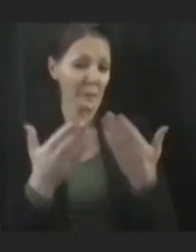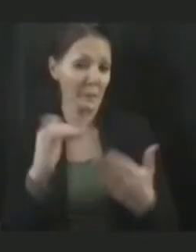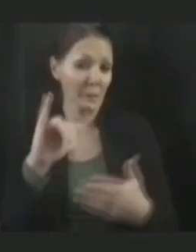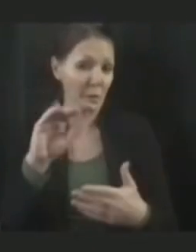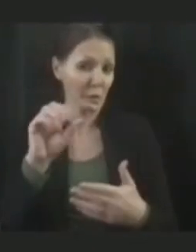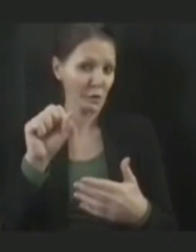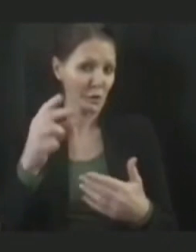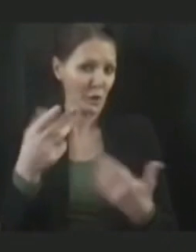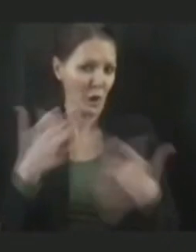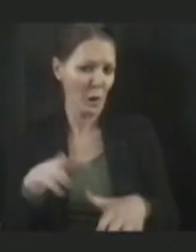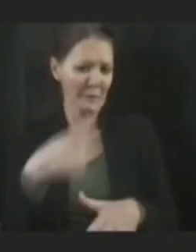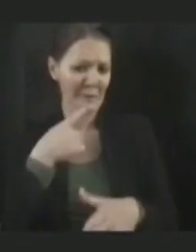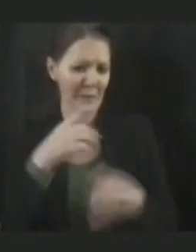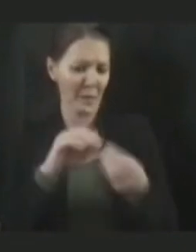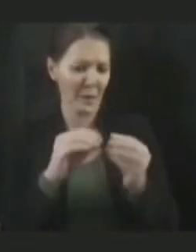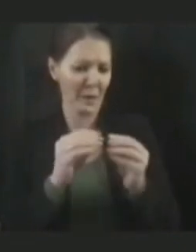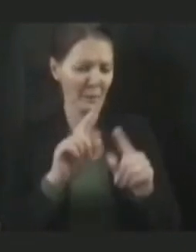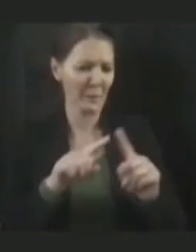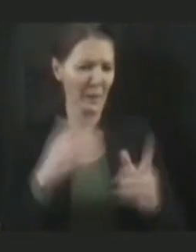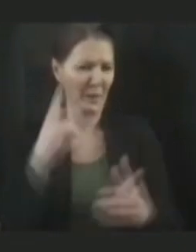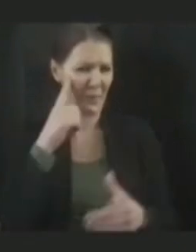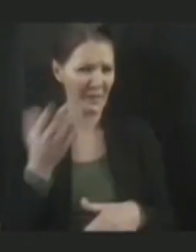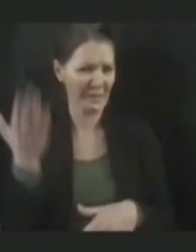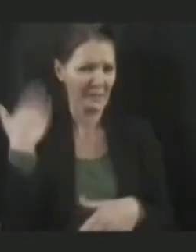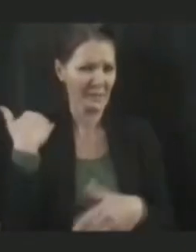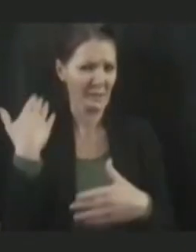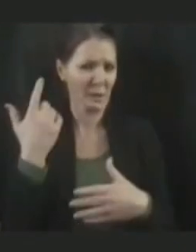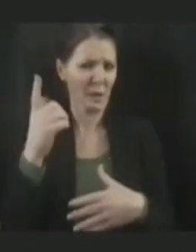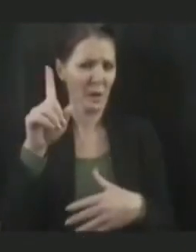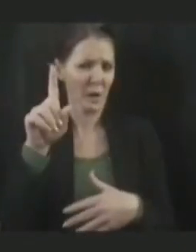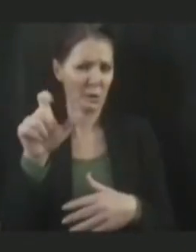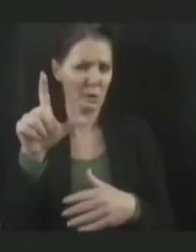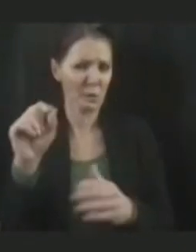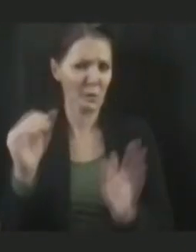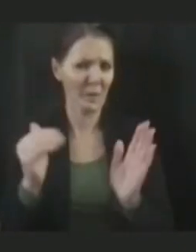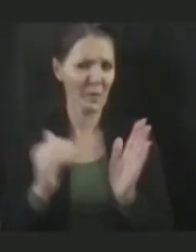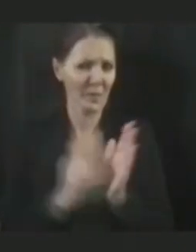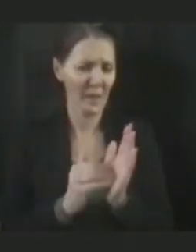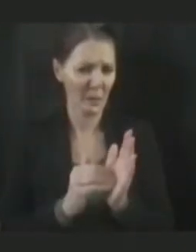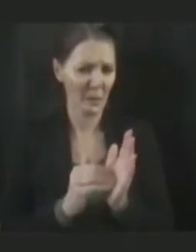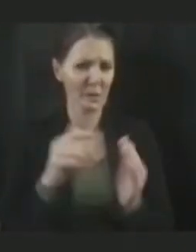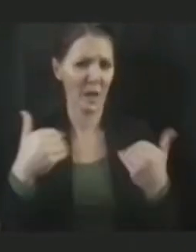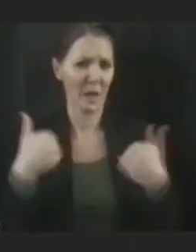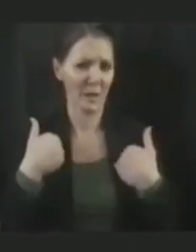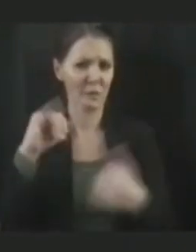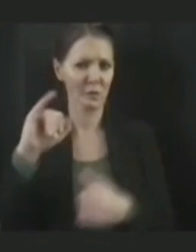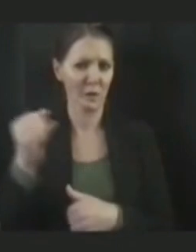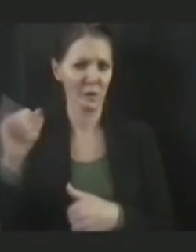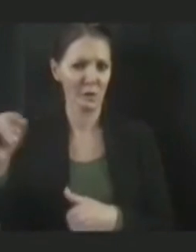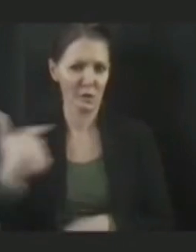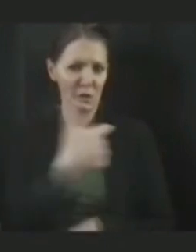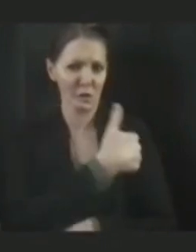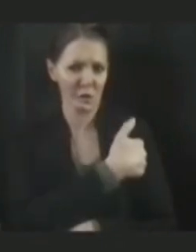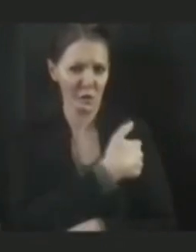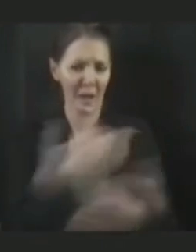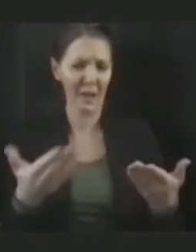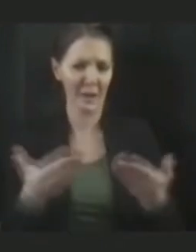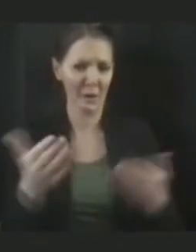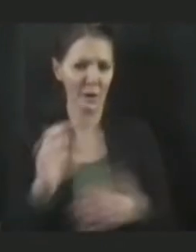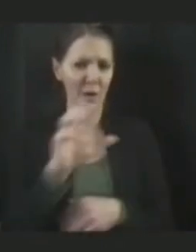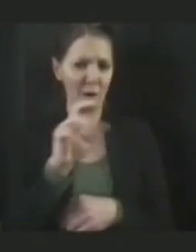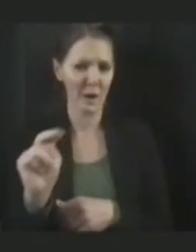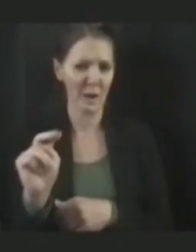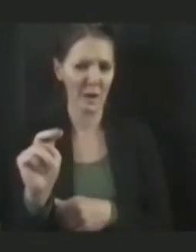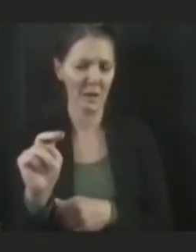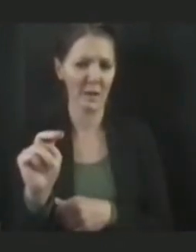but I think the last time was about 120,000 people had a Johnson and Johnson shot in Connecticut. And I'm